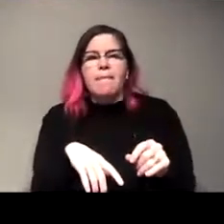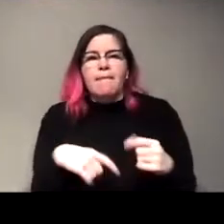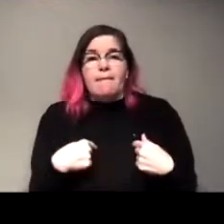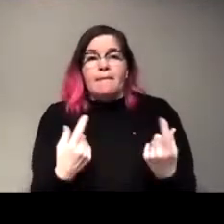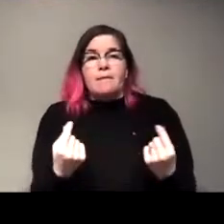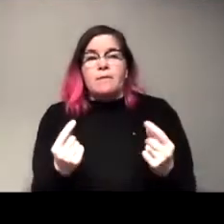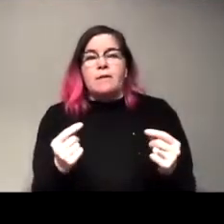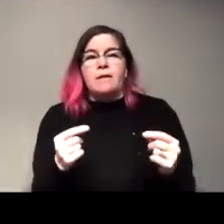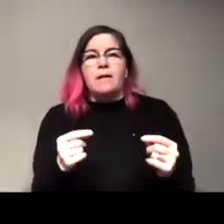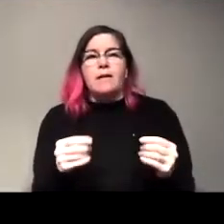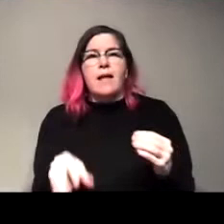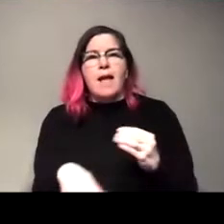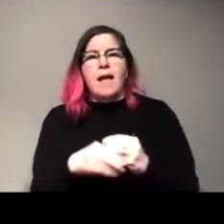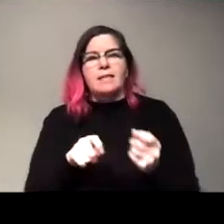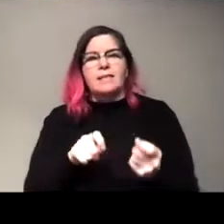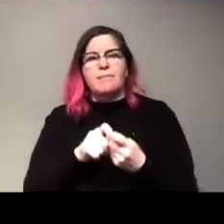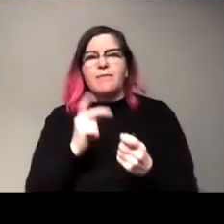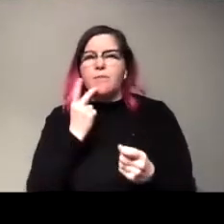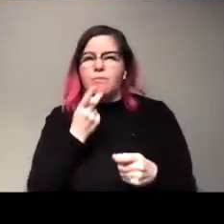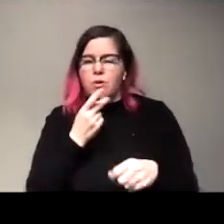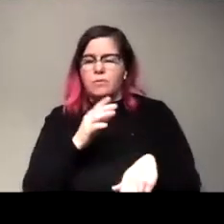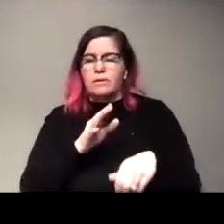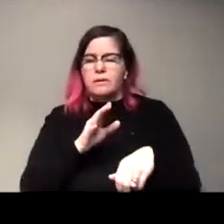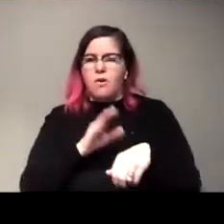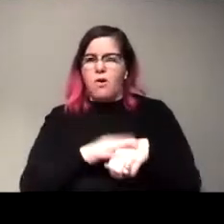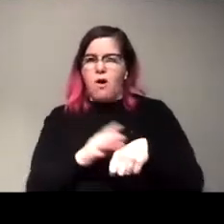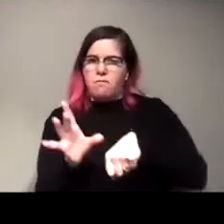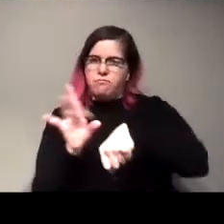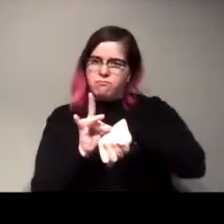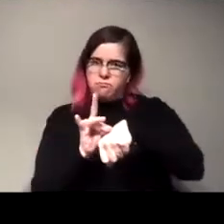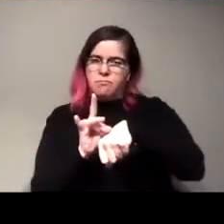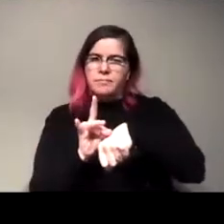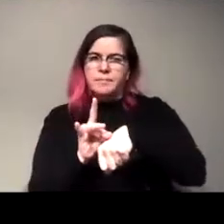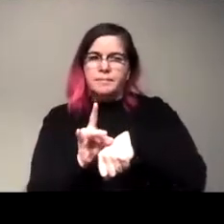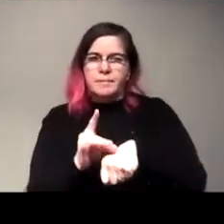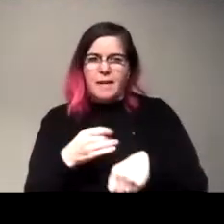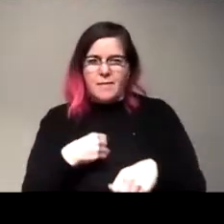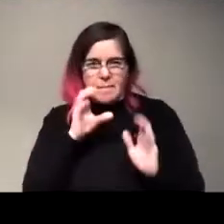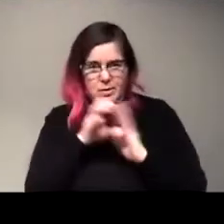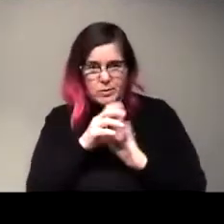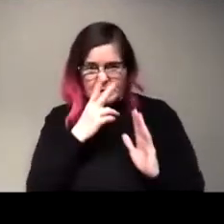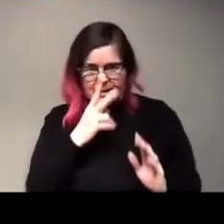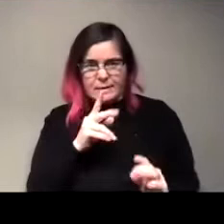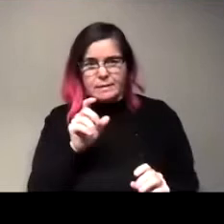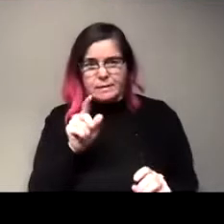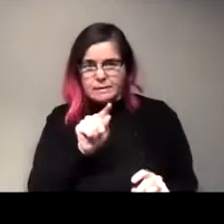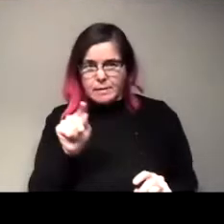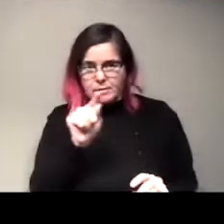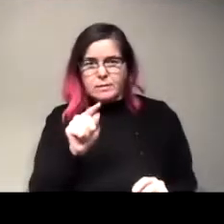specific proteins on the surface of them. And so here, can you see my pointer? Yeah, we can.